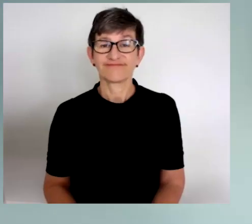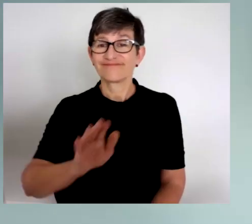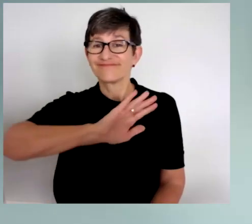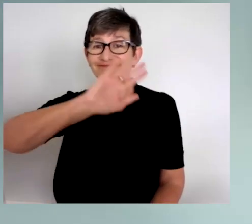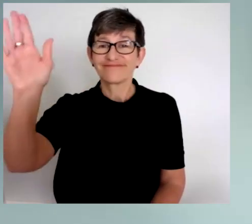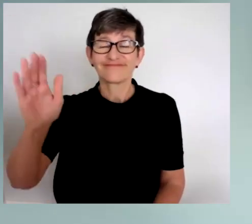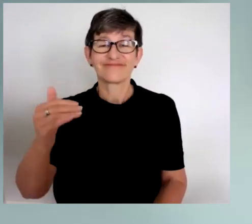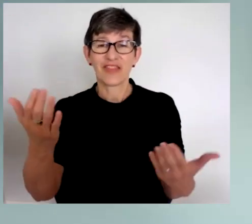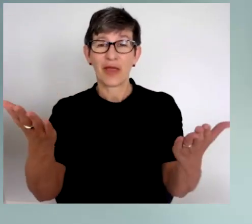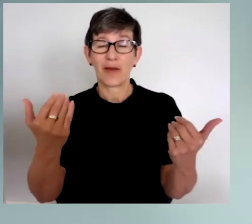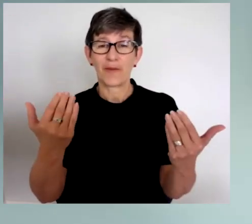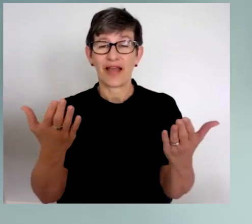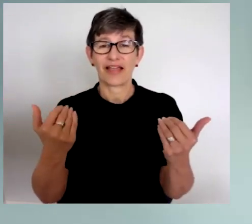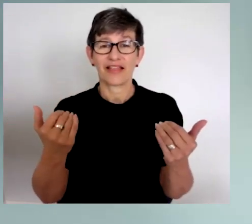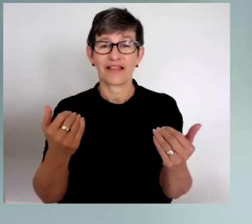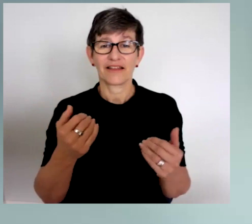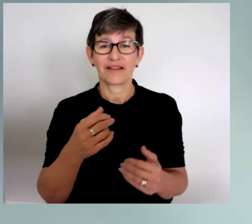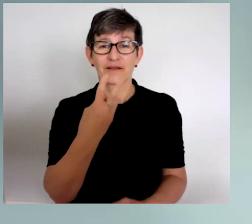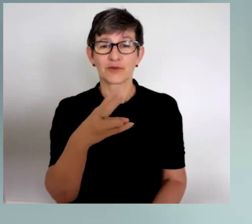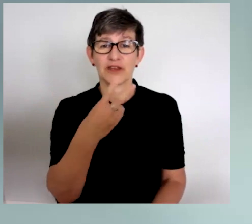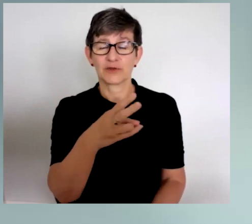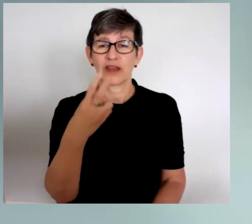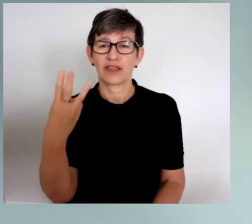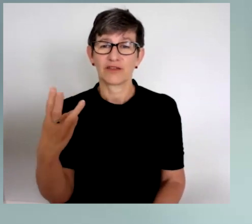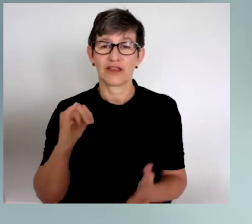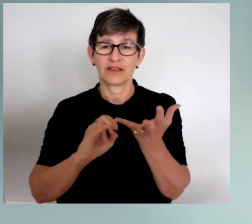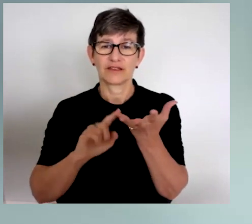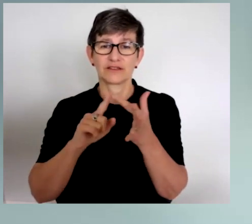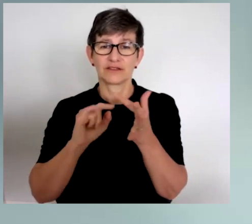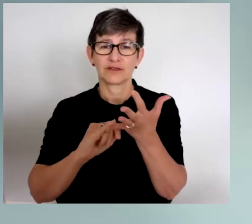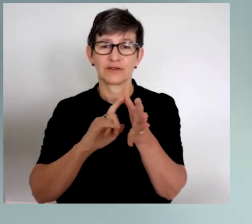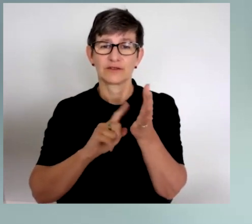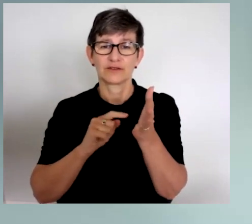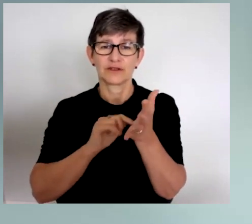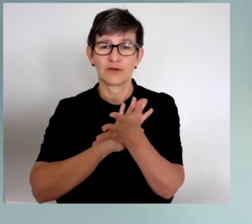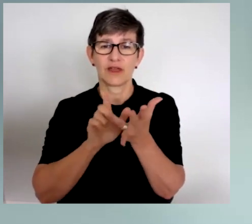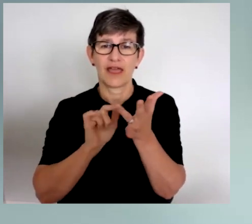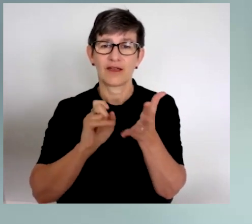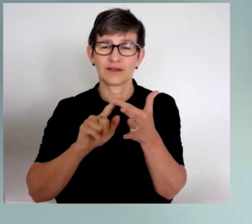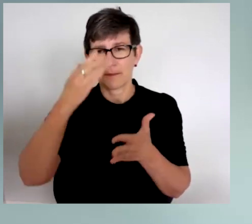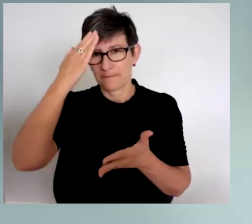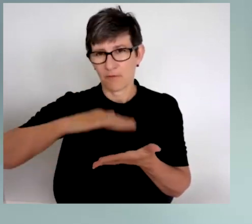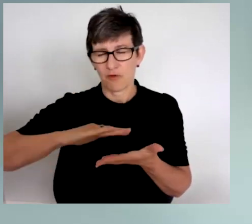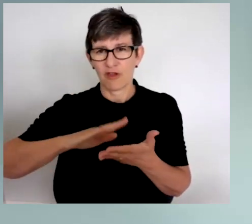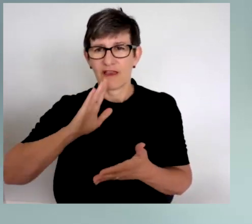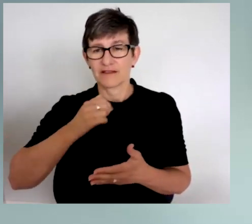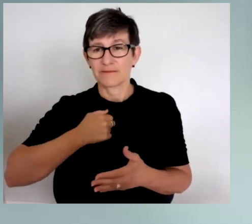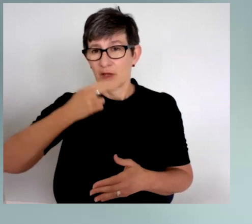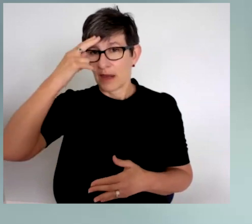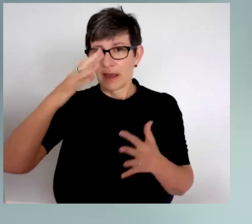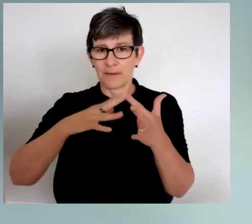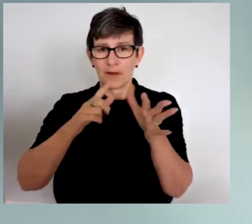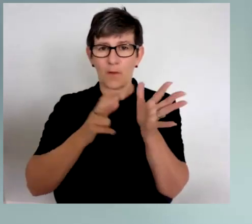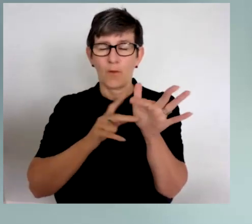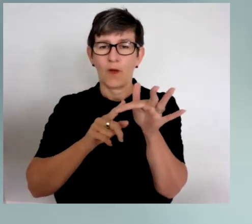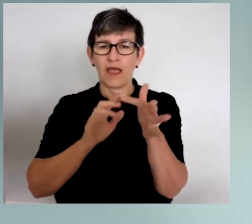Hello and welcome to the 2023 Sue Salthouse Memorial Lecture. My